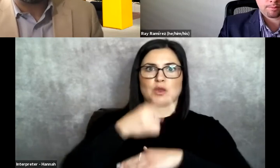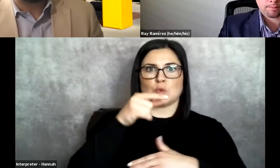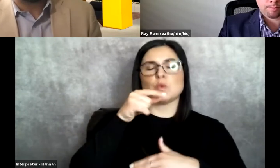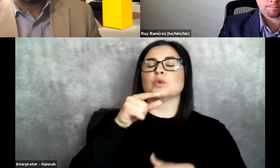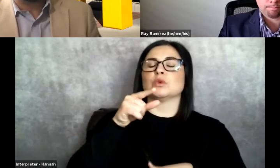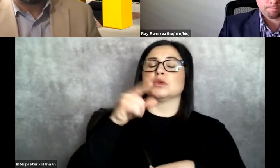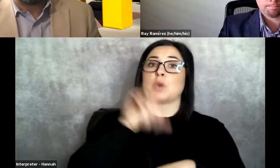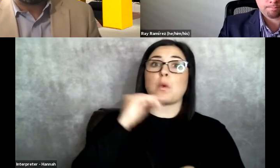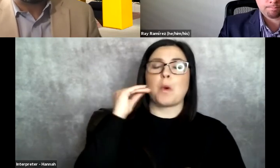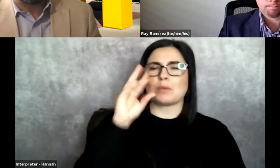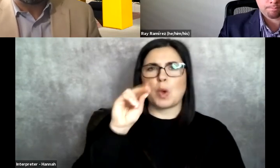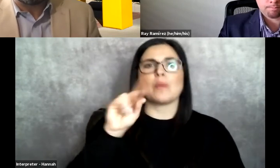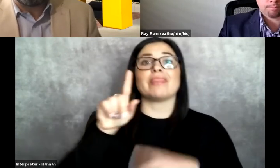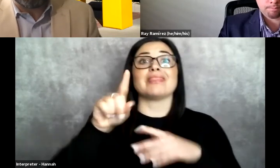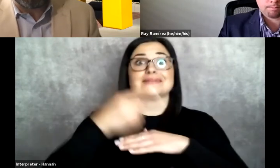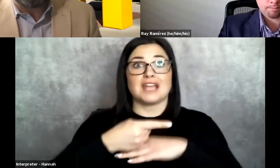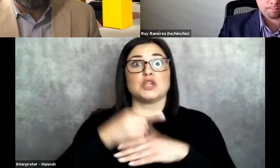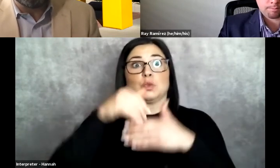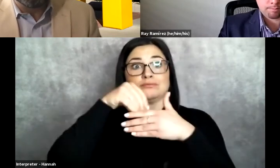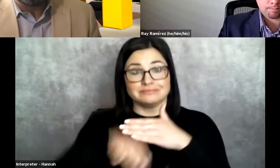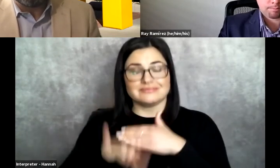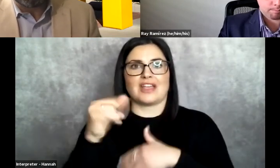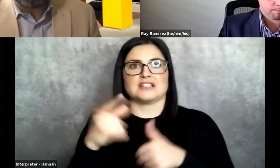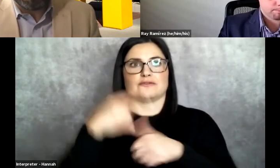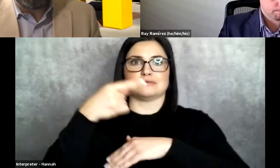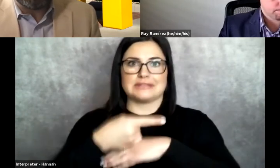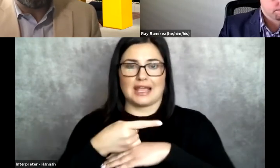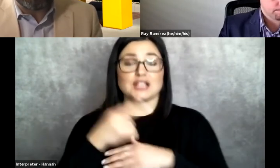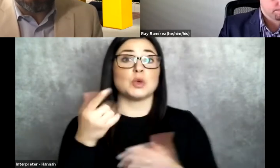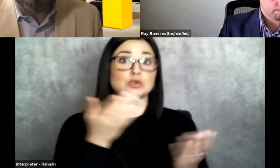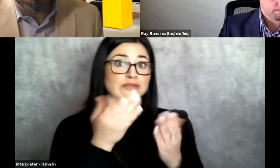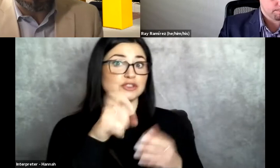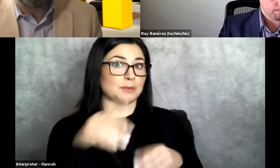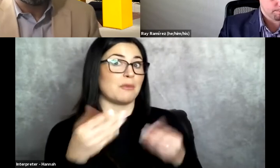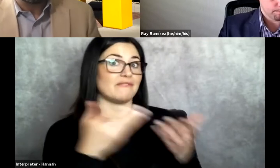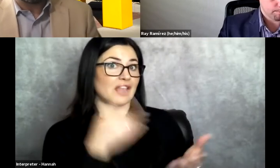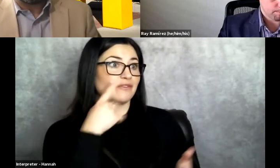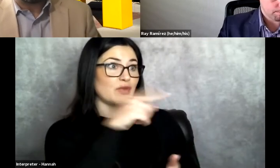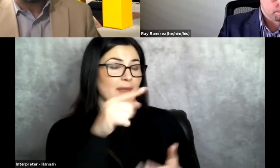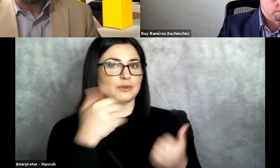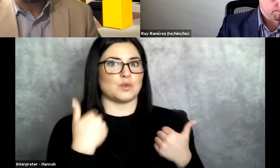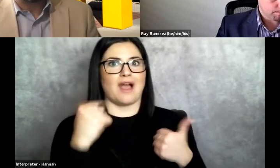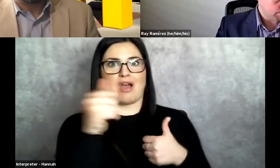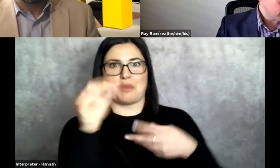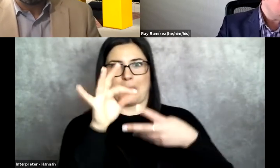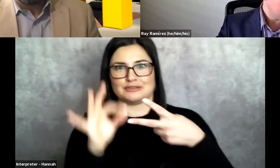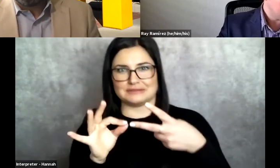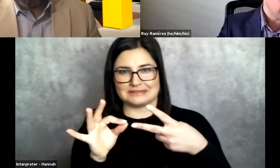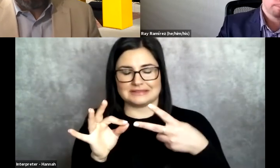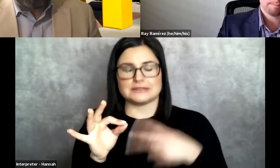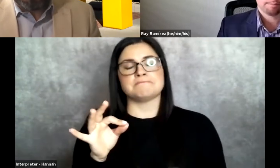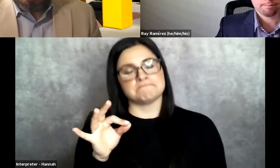right? And the services should be provided for you to start making different choices, right? And so